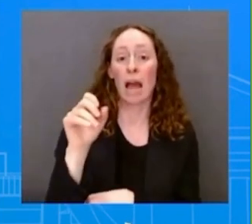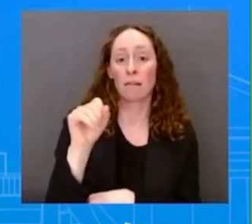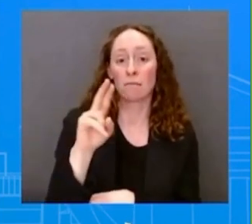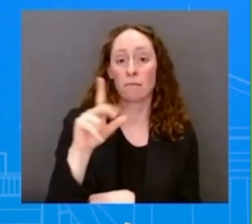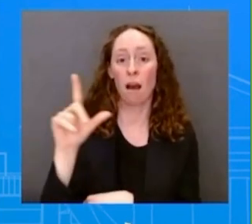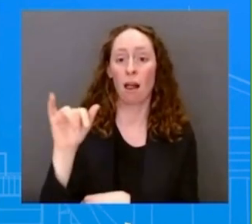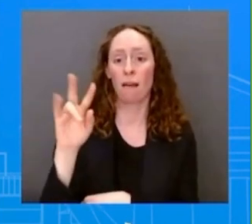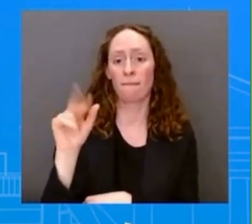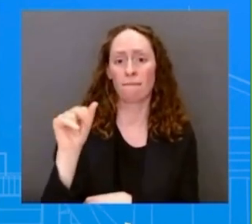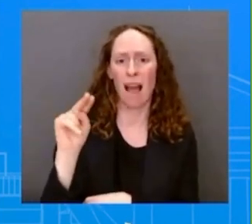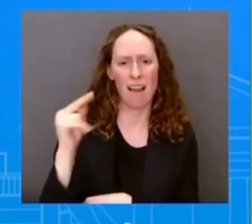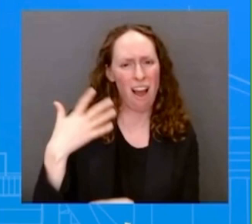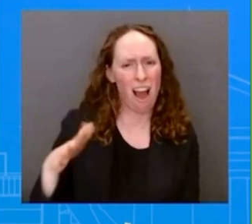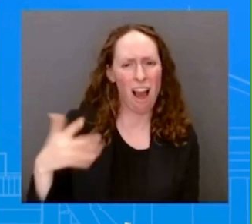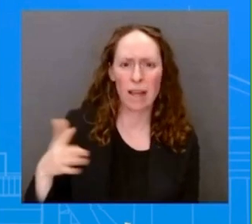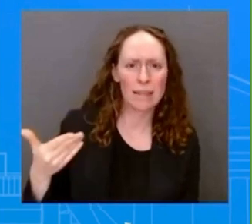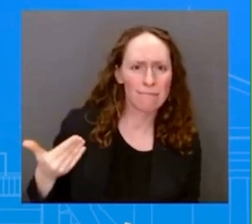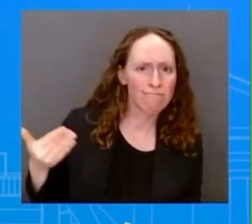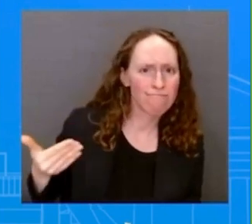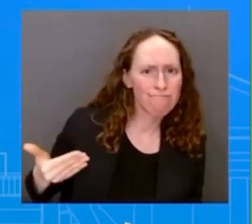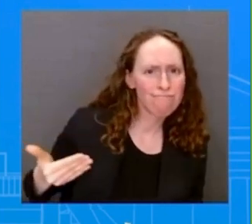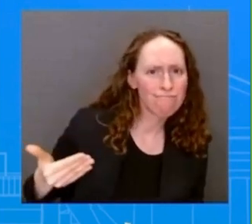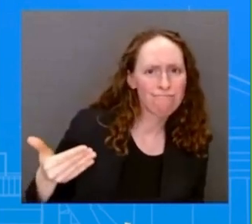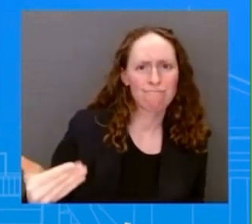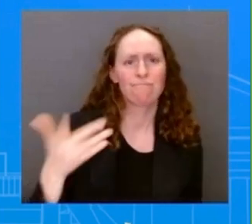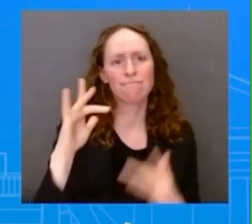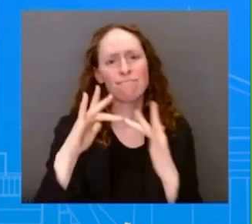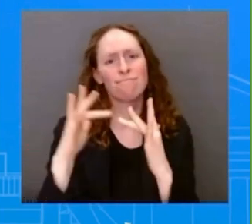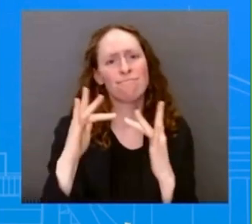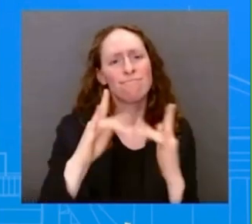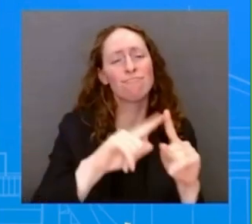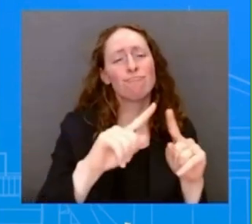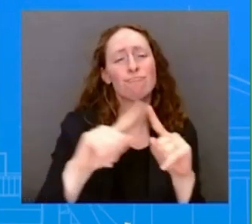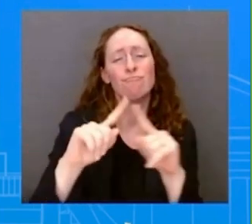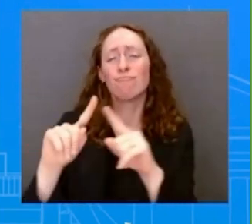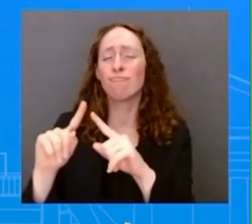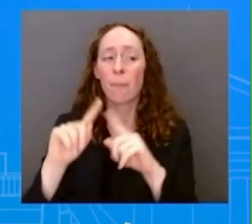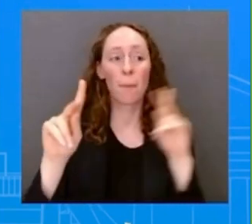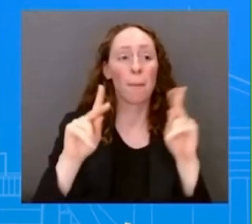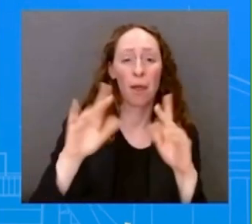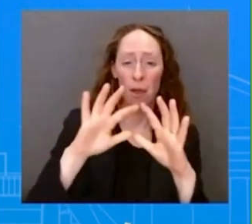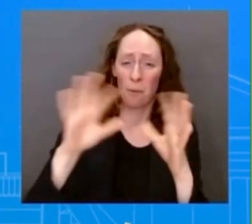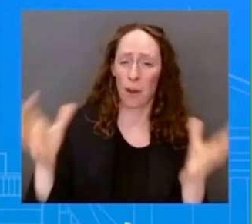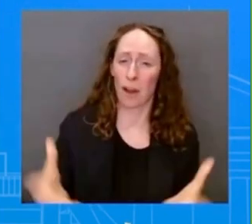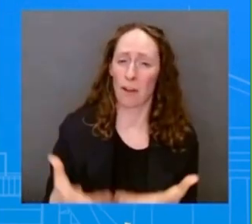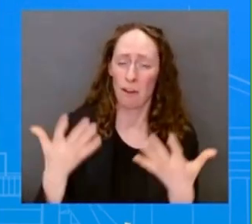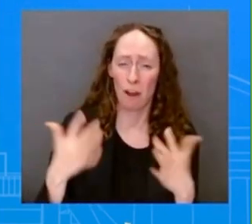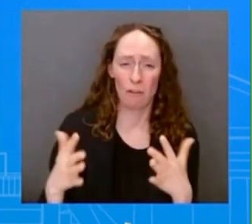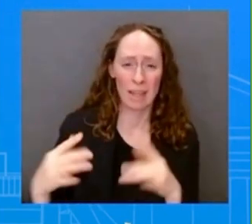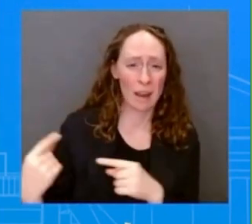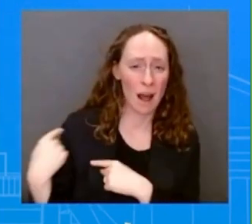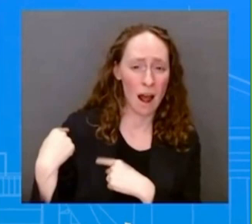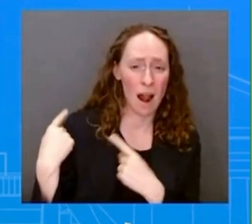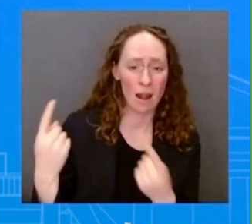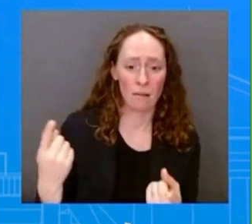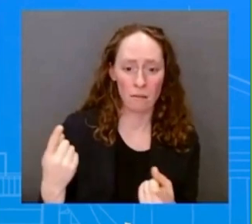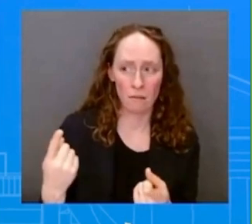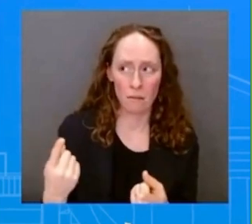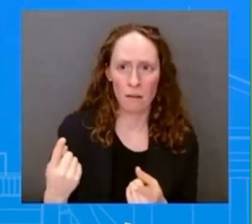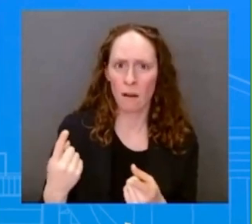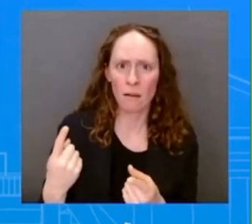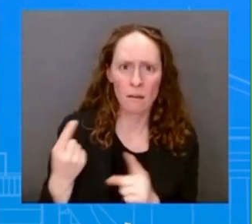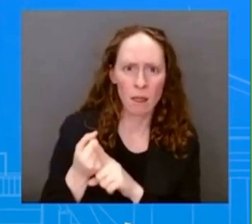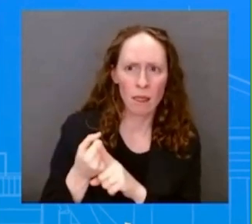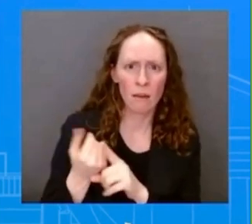and for his job. And number two, we have definitely had multiple